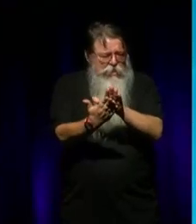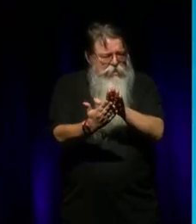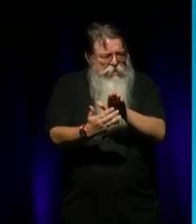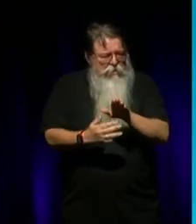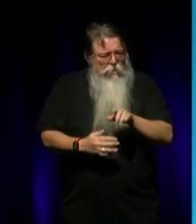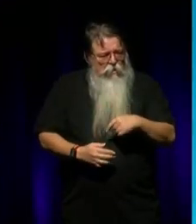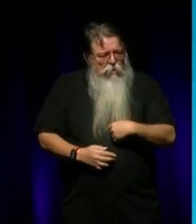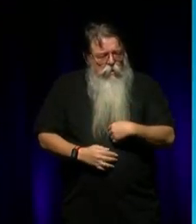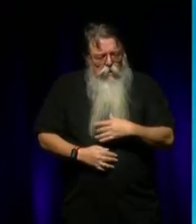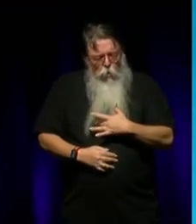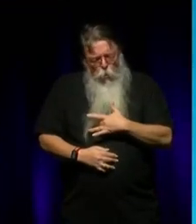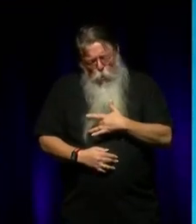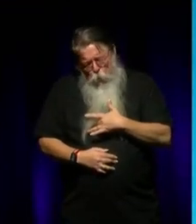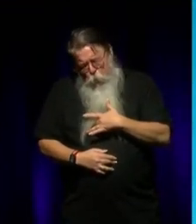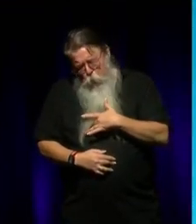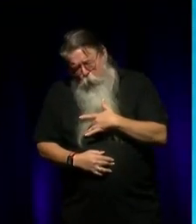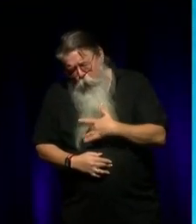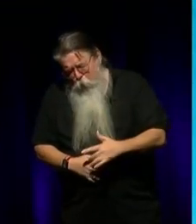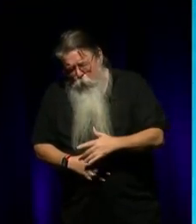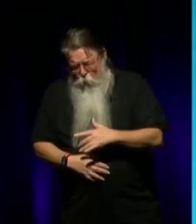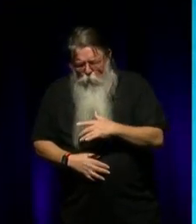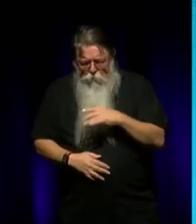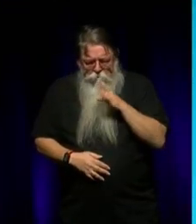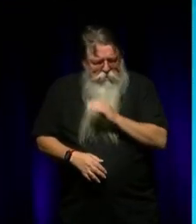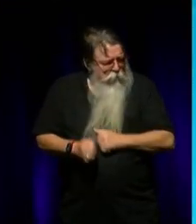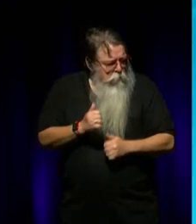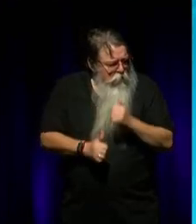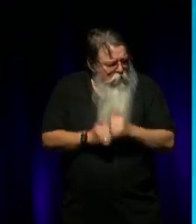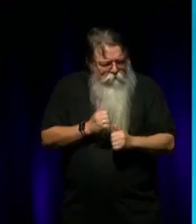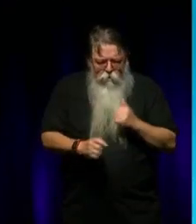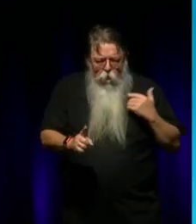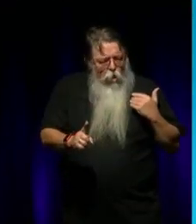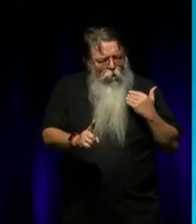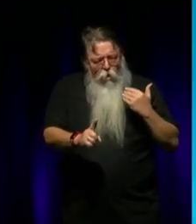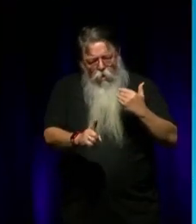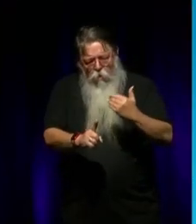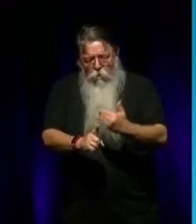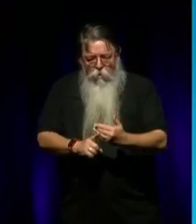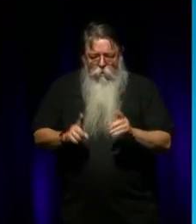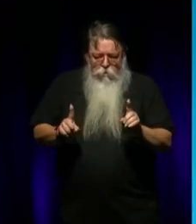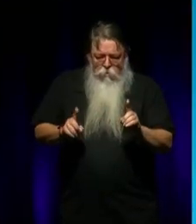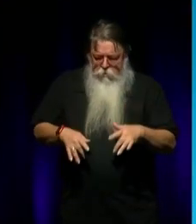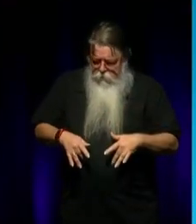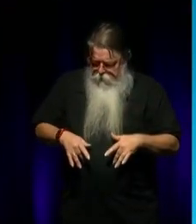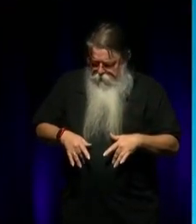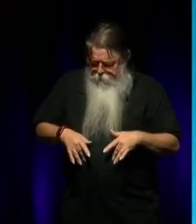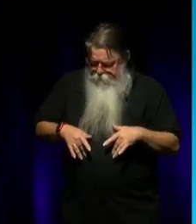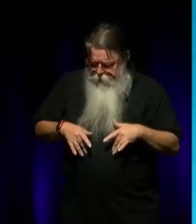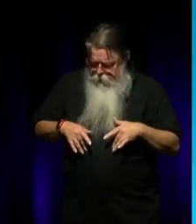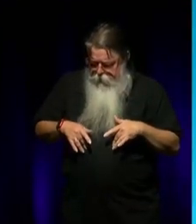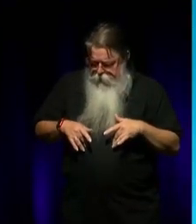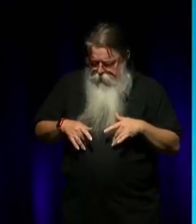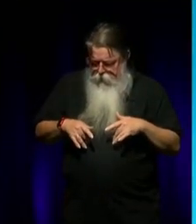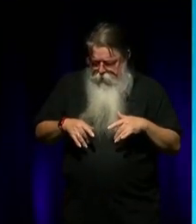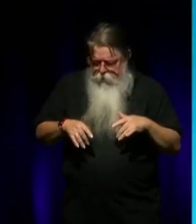I was wounded for a long time. And, um, I feel like now I'm able to, as I shift out of Bangara, my